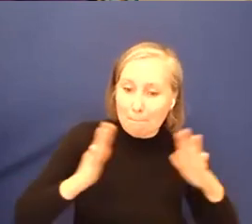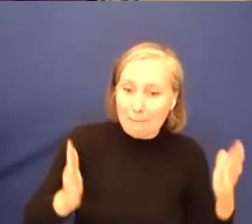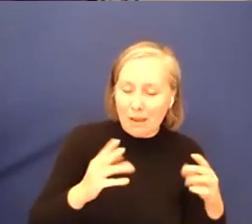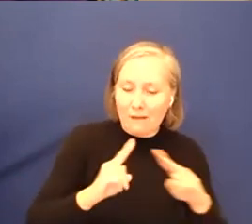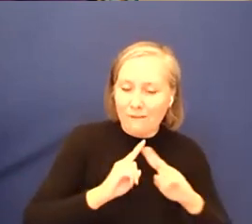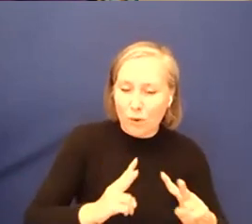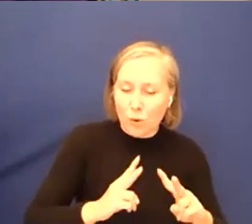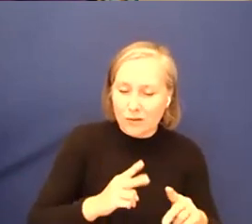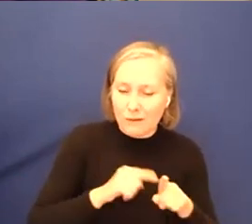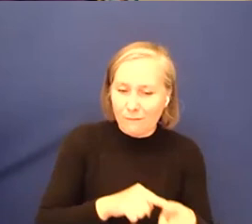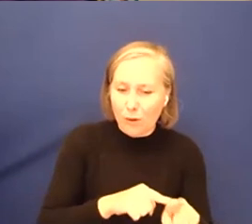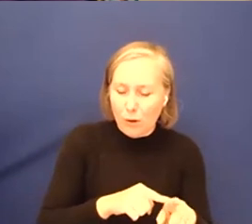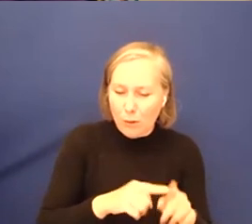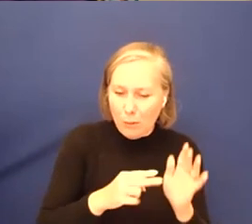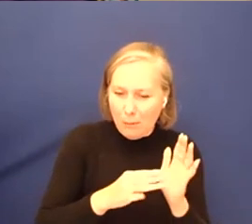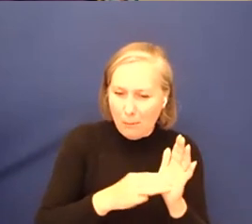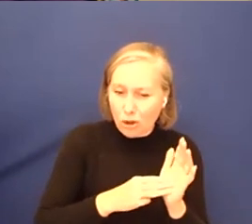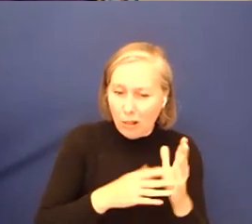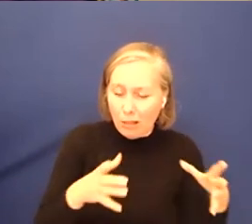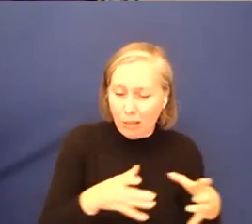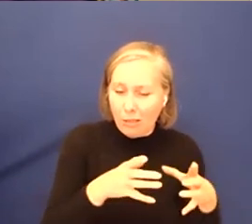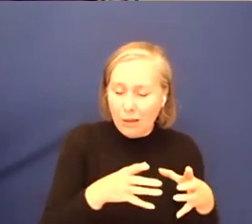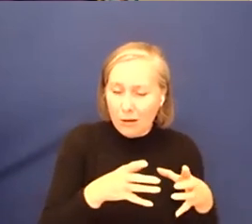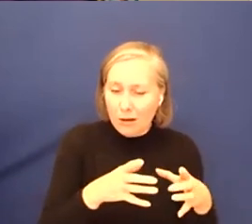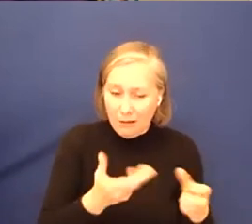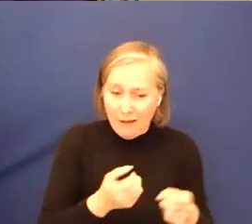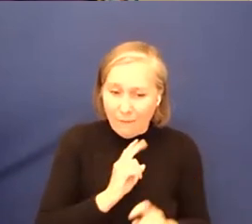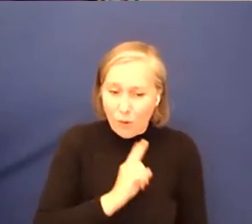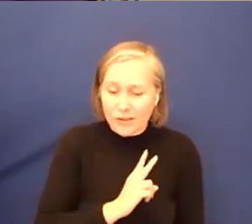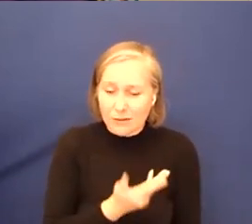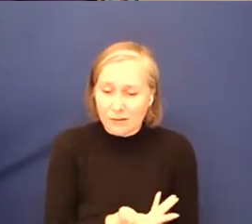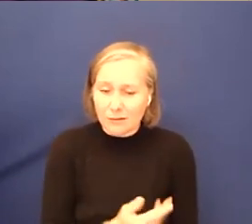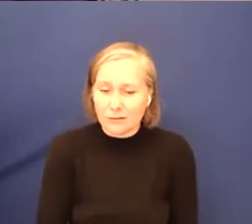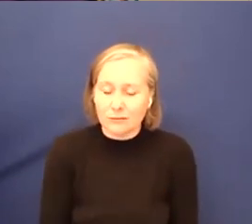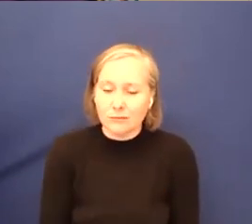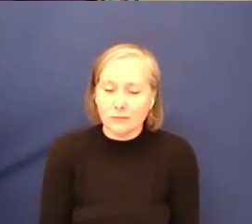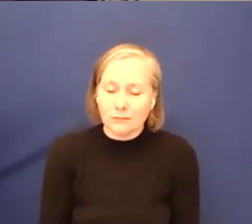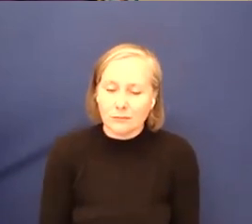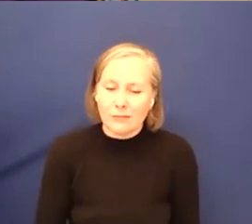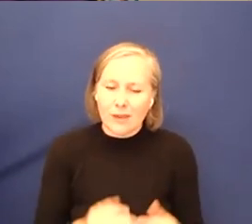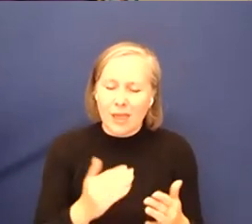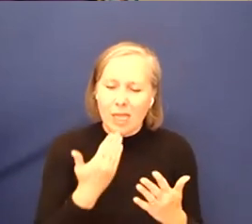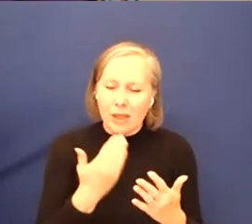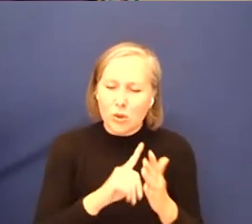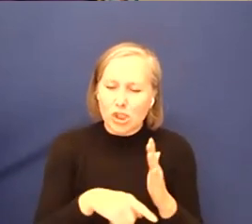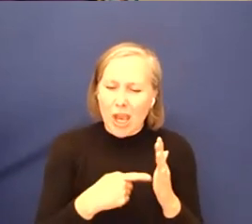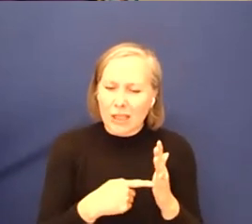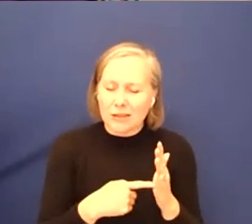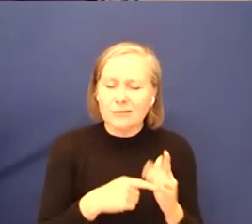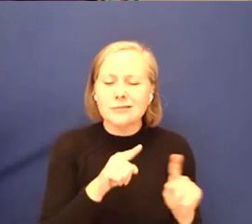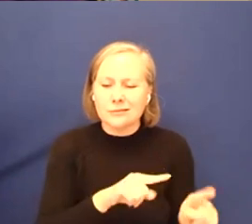think maybe following that model of collaborating to, you know, have a voice. you, Jane. Peter? Well, I think